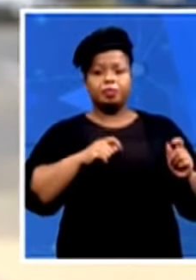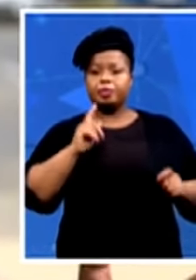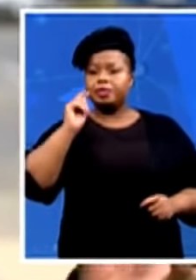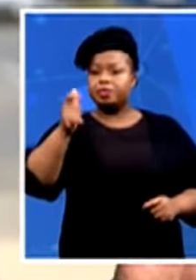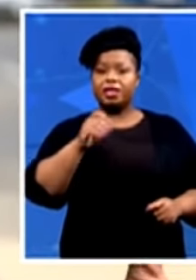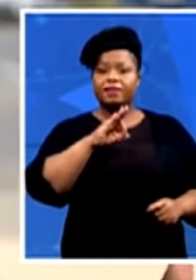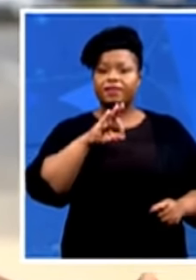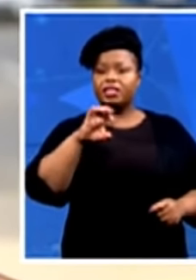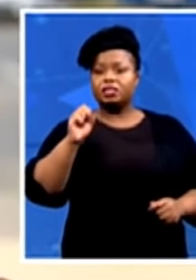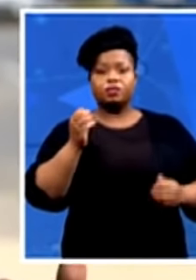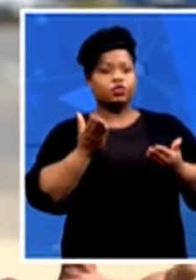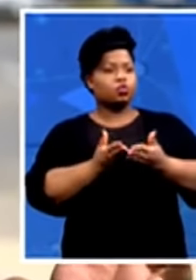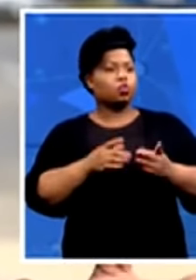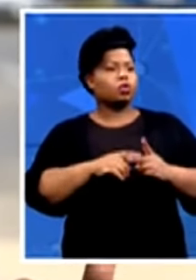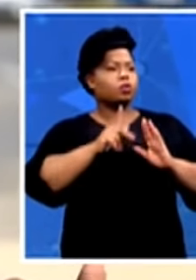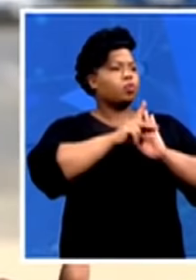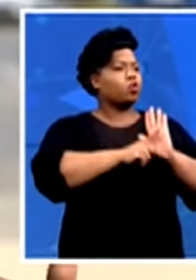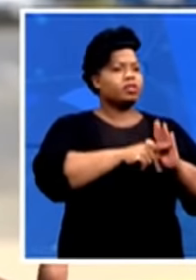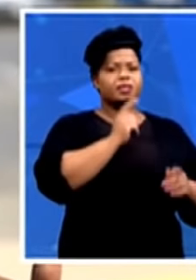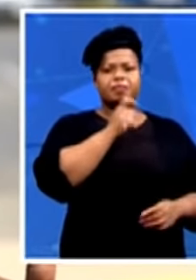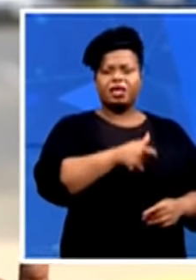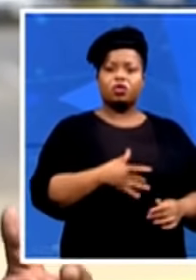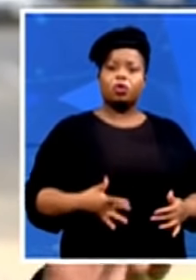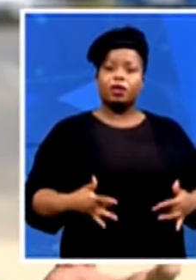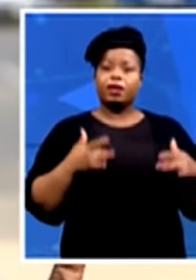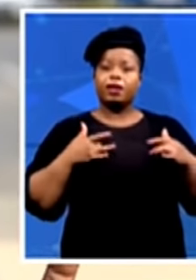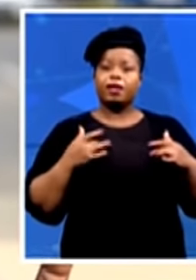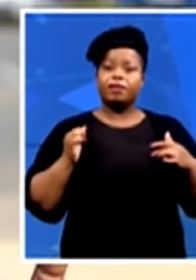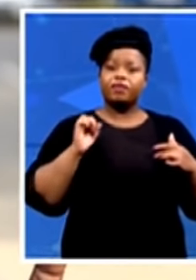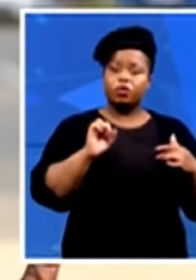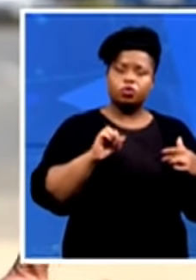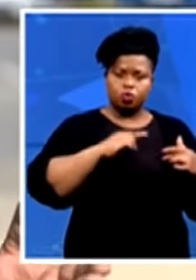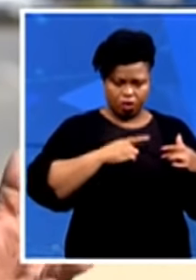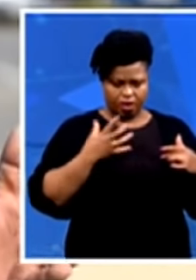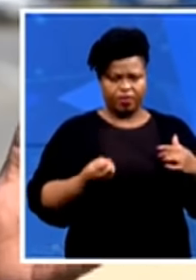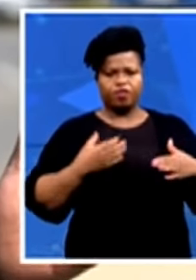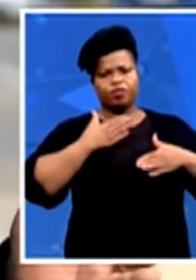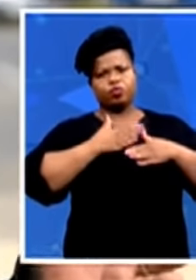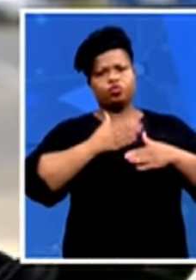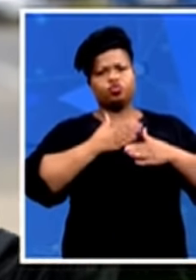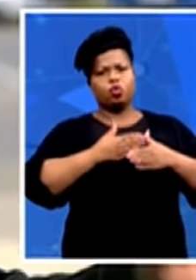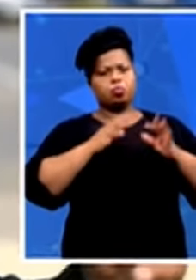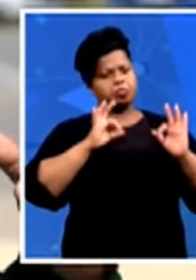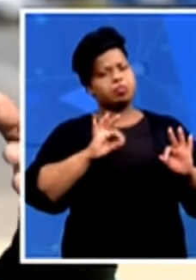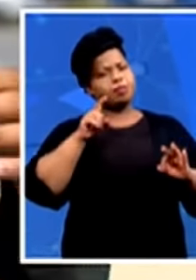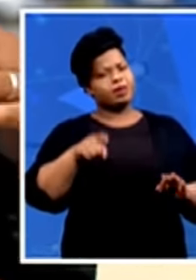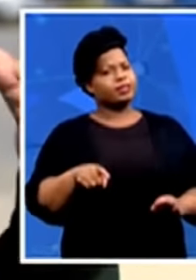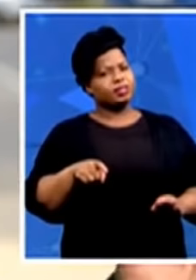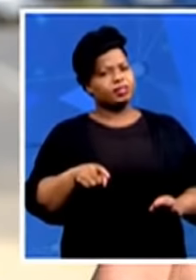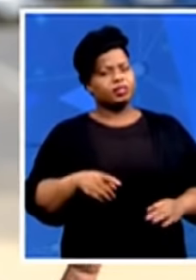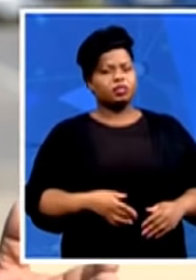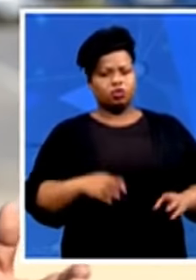their life policies. Your life, your life. When you have a job, you have distance to respect yourself and your family,